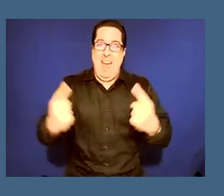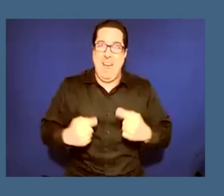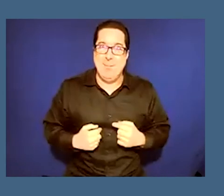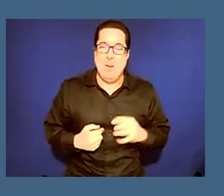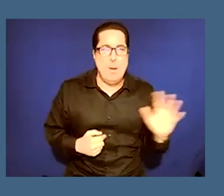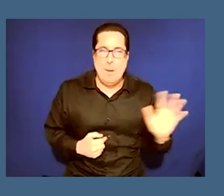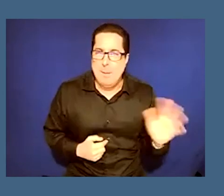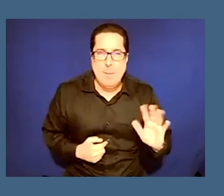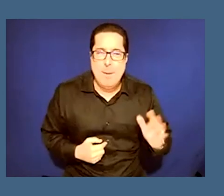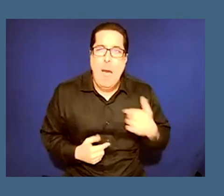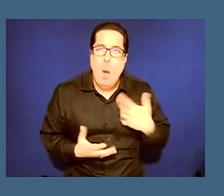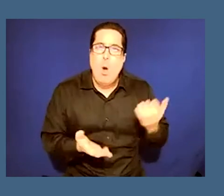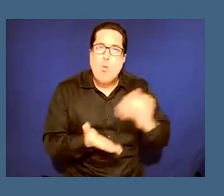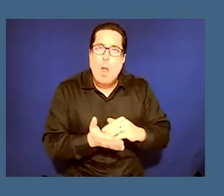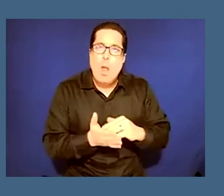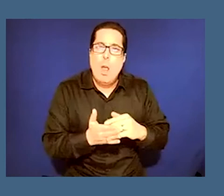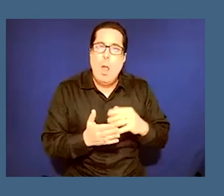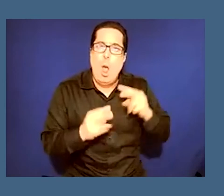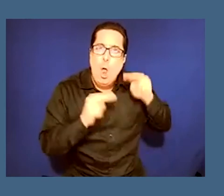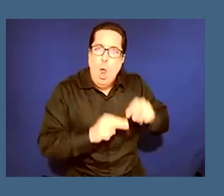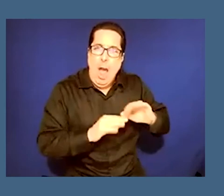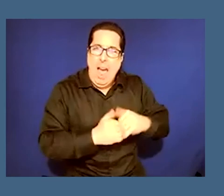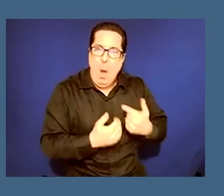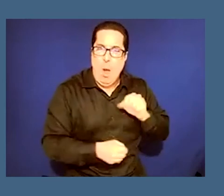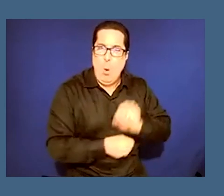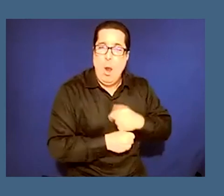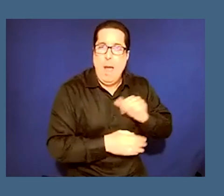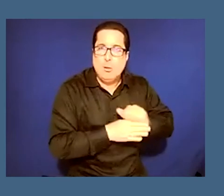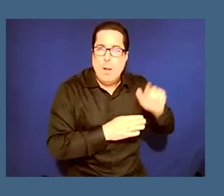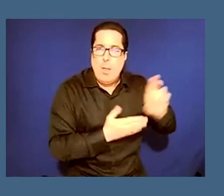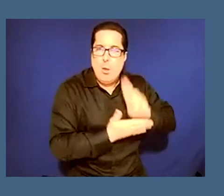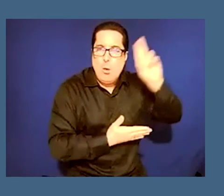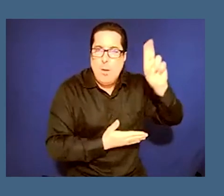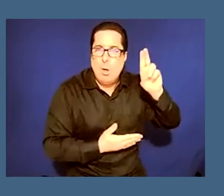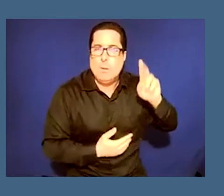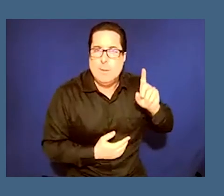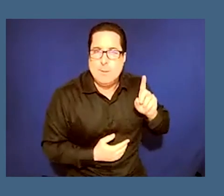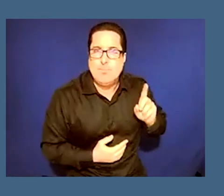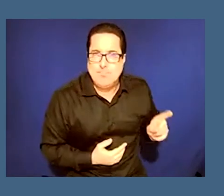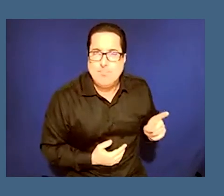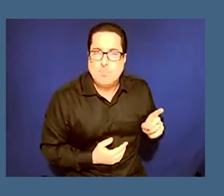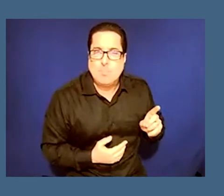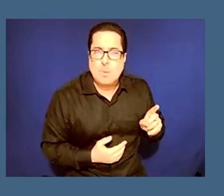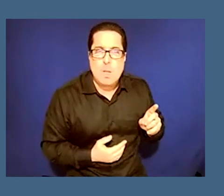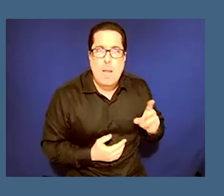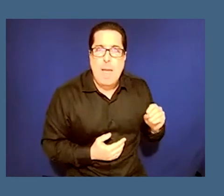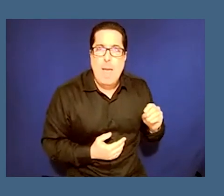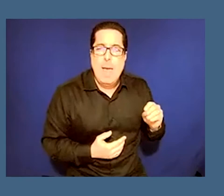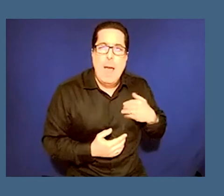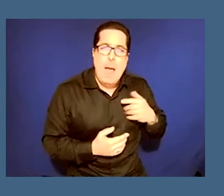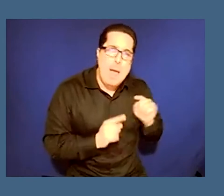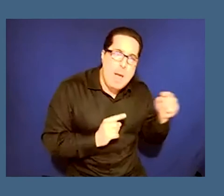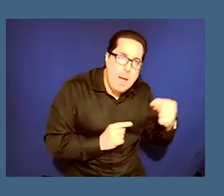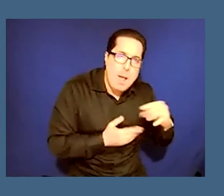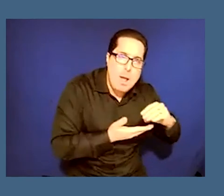even re-look at how i work because i i trained at university and indirectly i got some of these